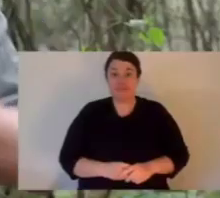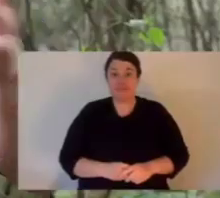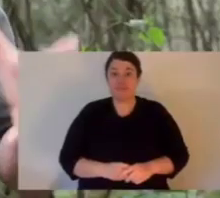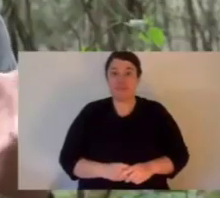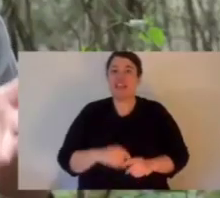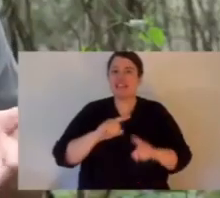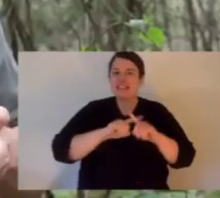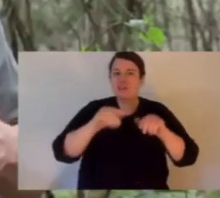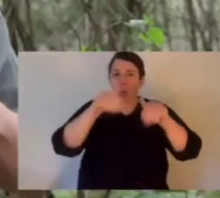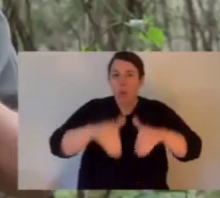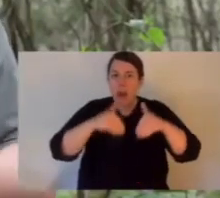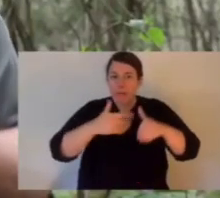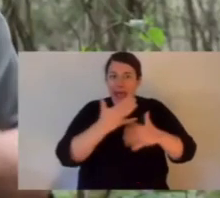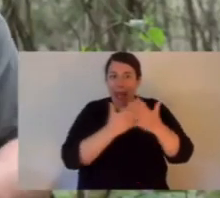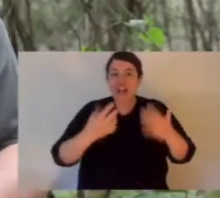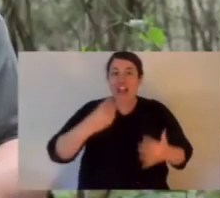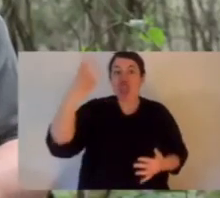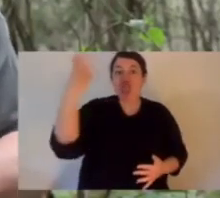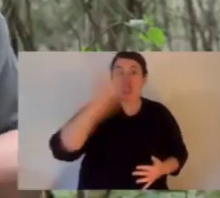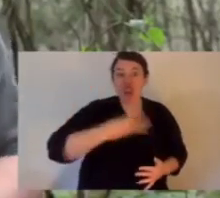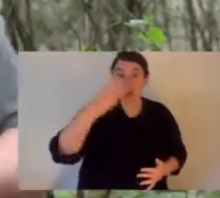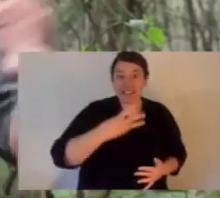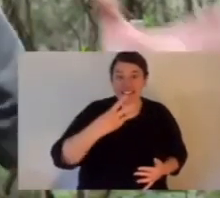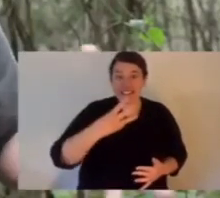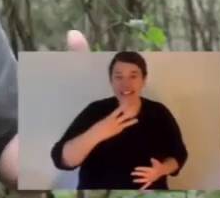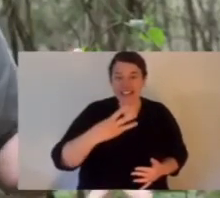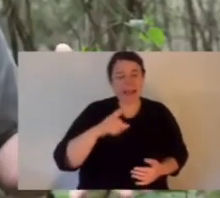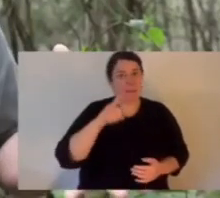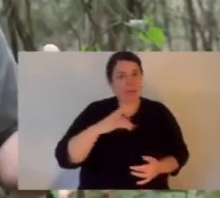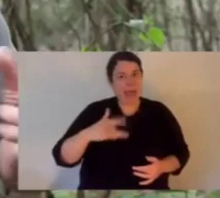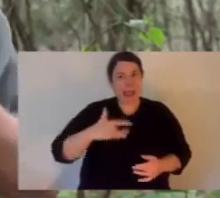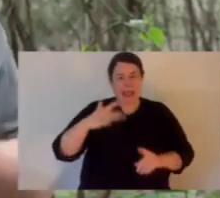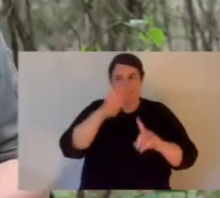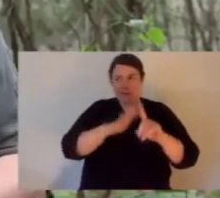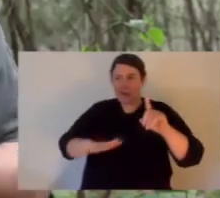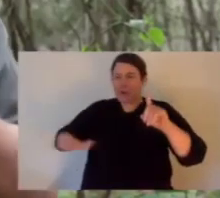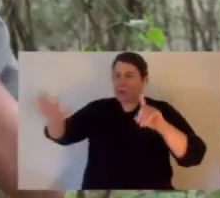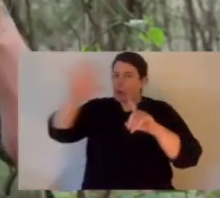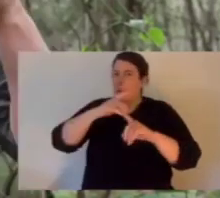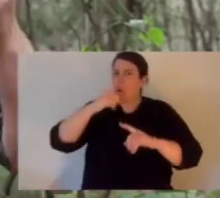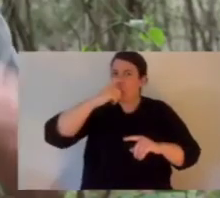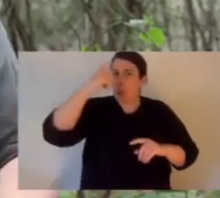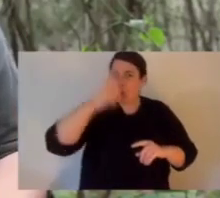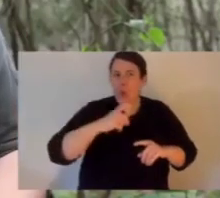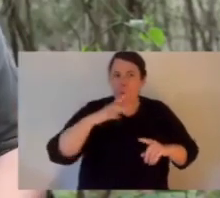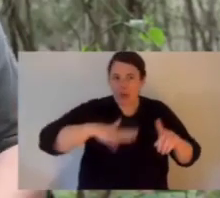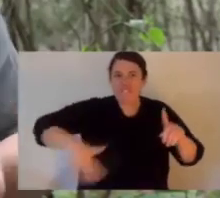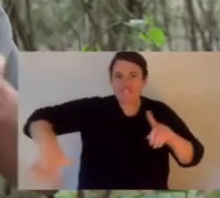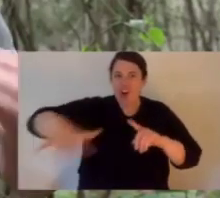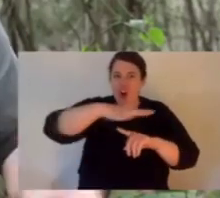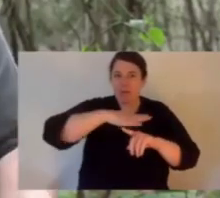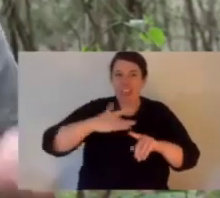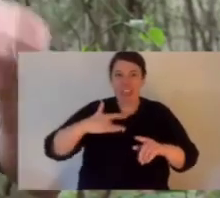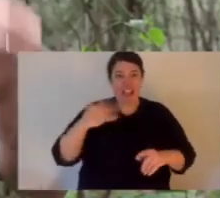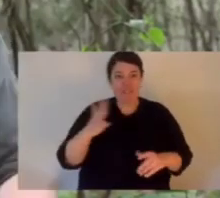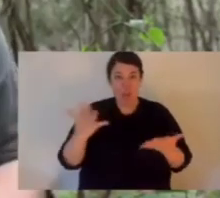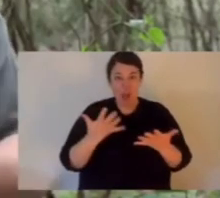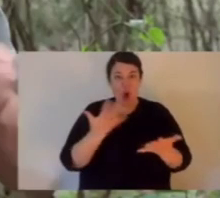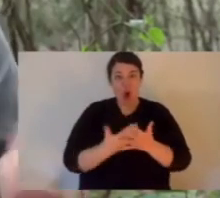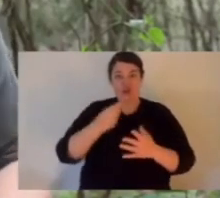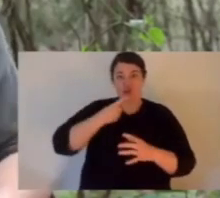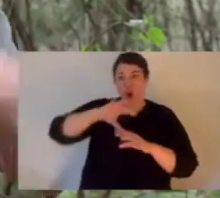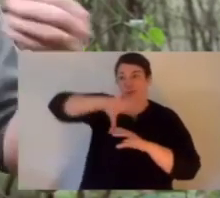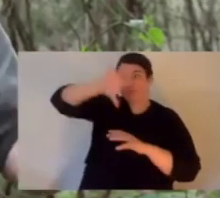Brush-tailed rock wallabies are one species of about 13 and they cover some of the most rugged and beautiful but